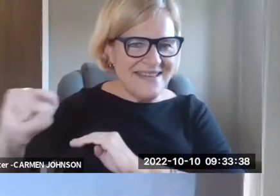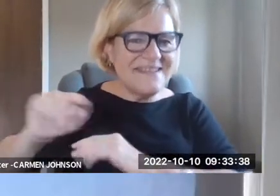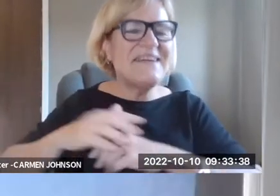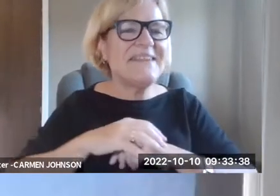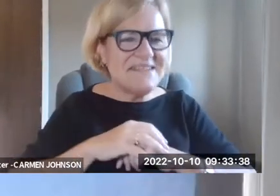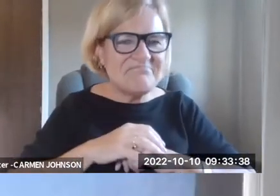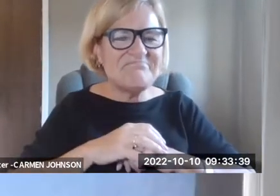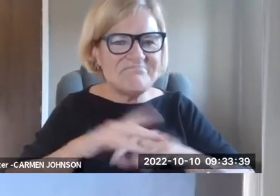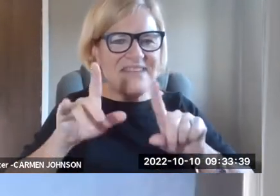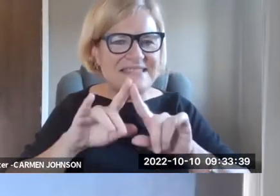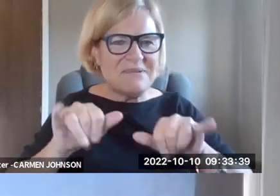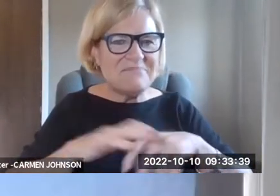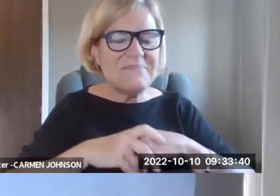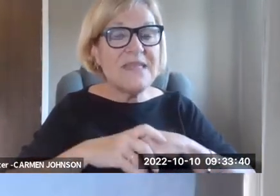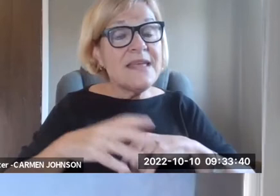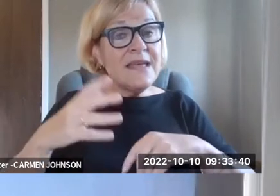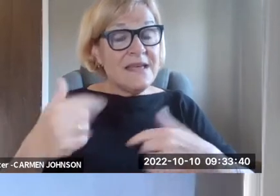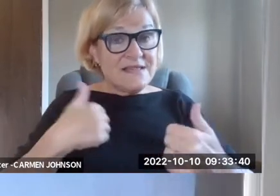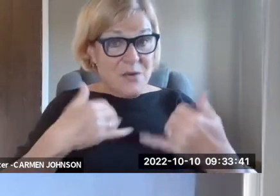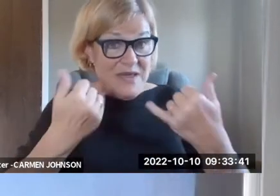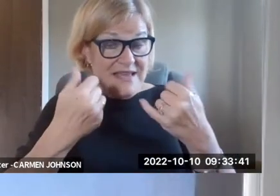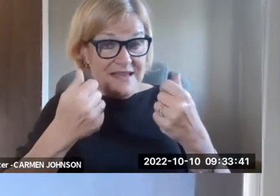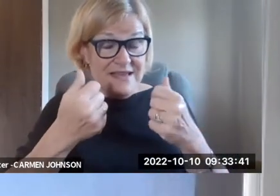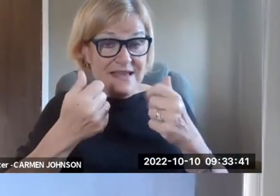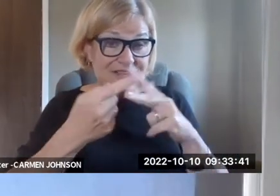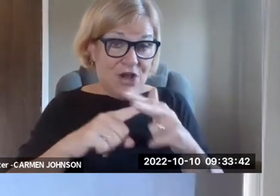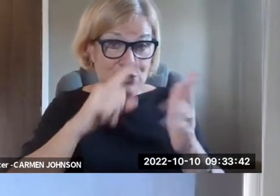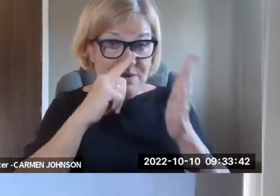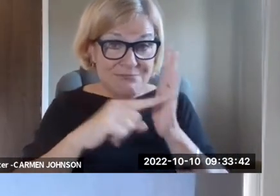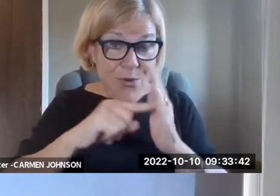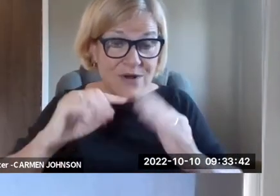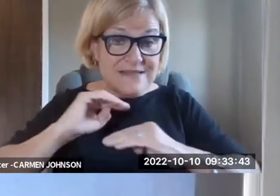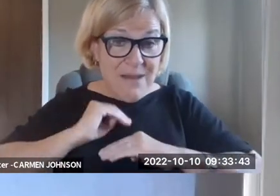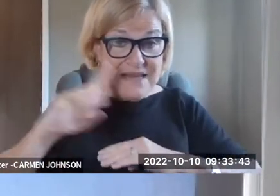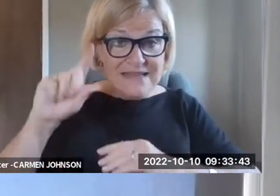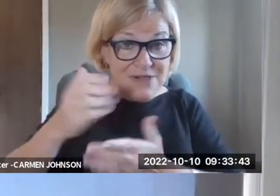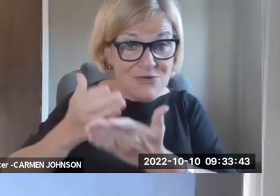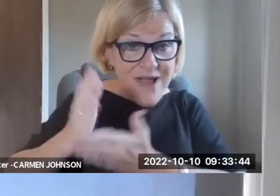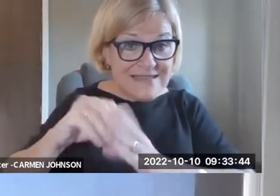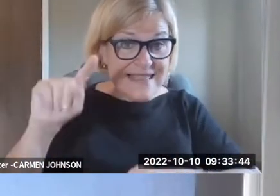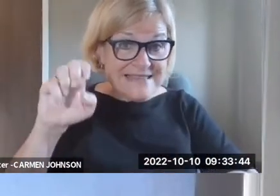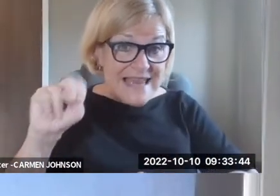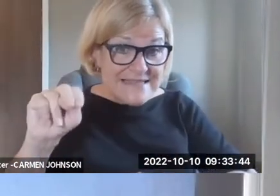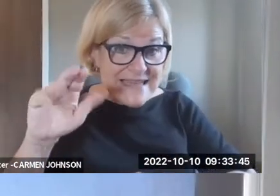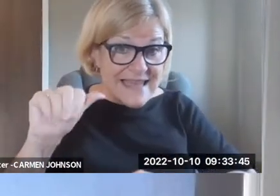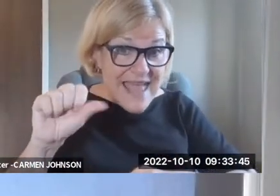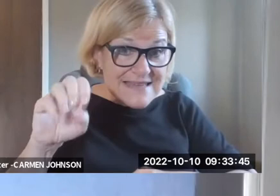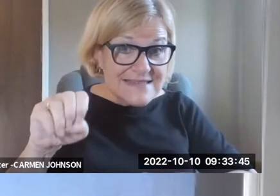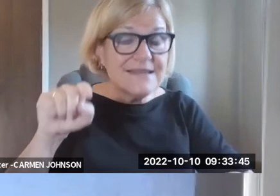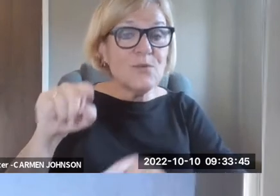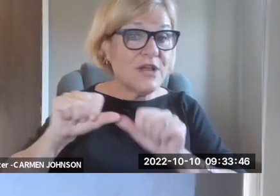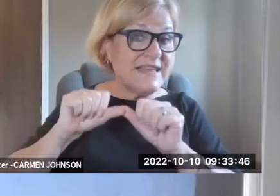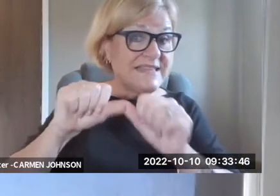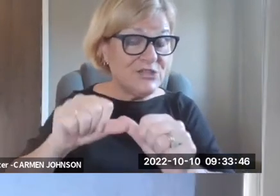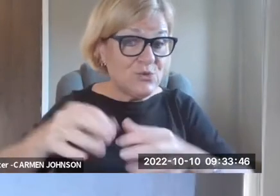then take back to our, our litigation teams and try to get into our settlements. Um, now at, as we start to